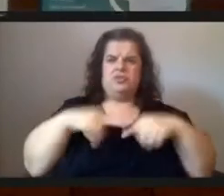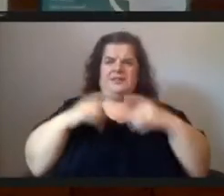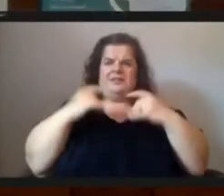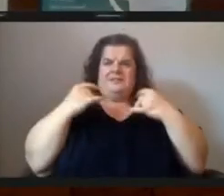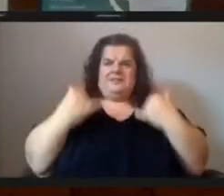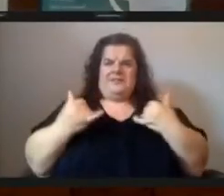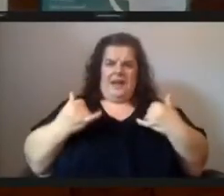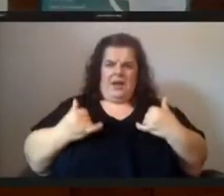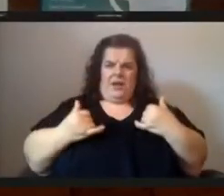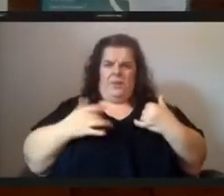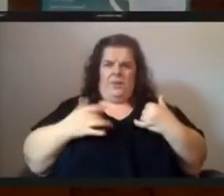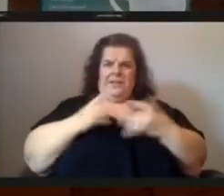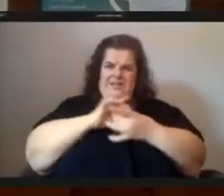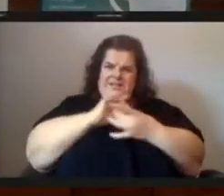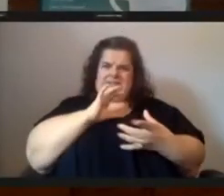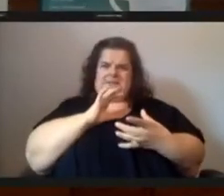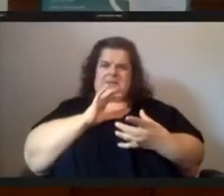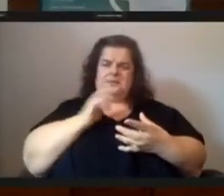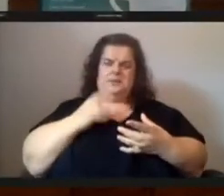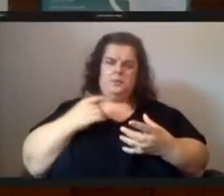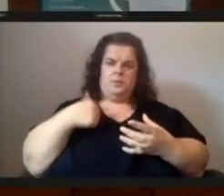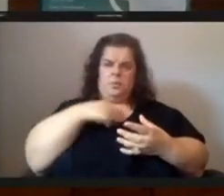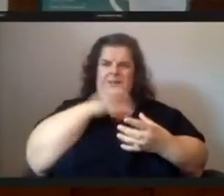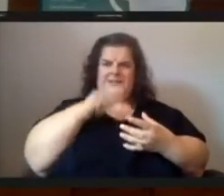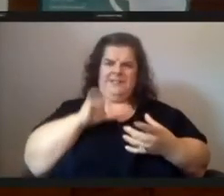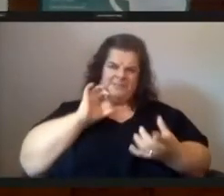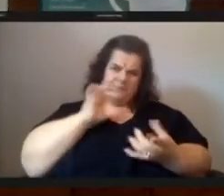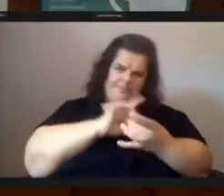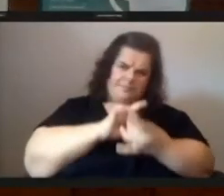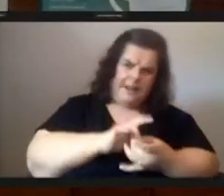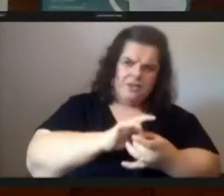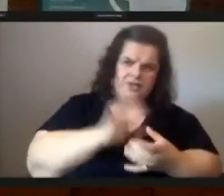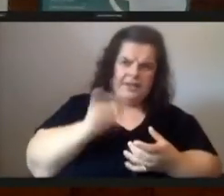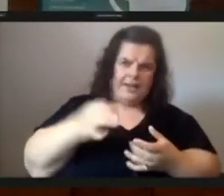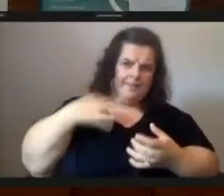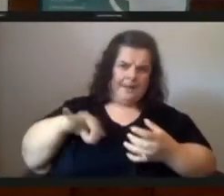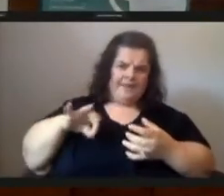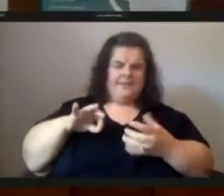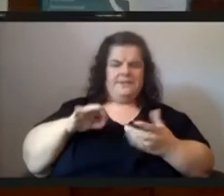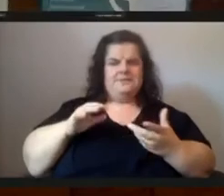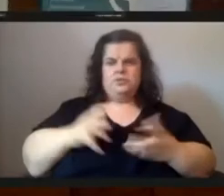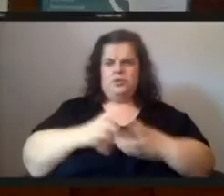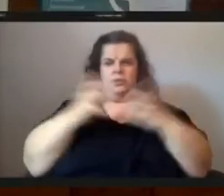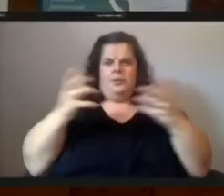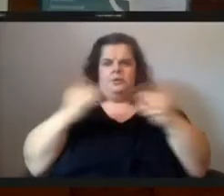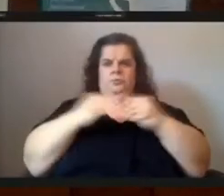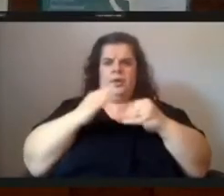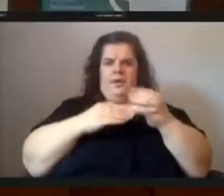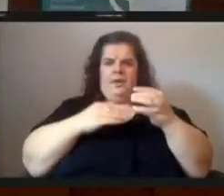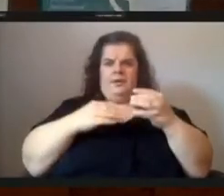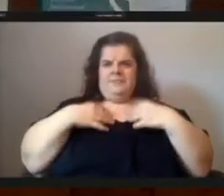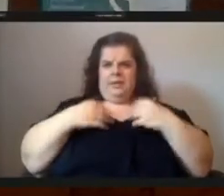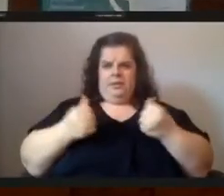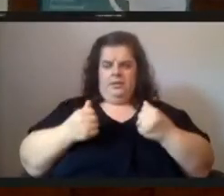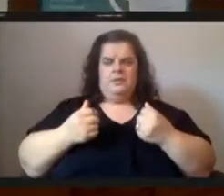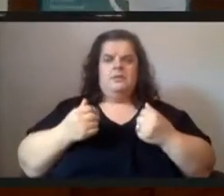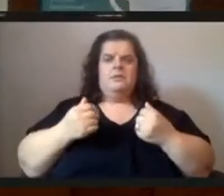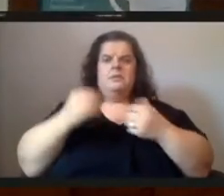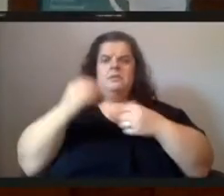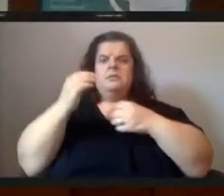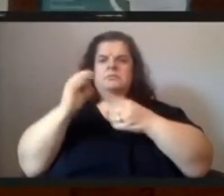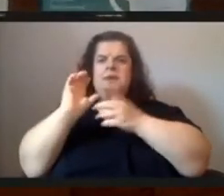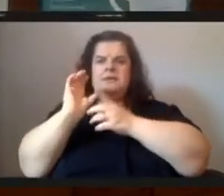has benefits beyond what we can even um fathom so and then you know when it comes to climate change and the climate